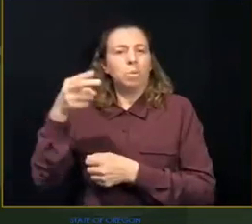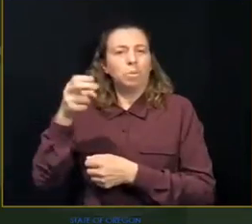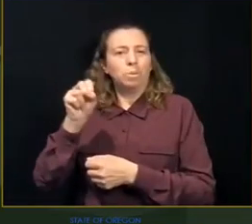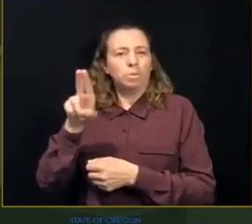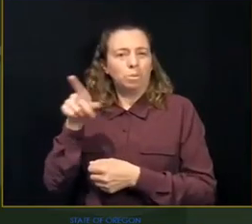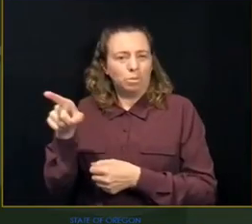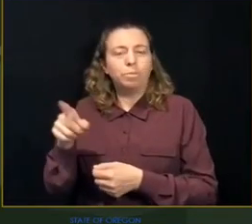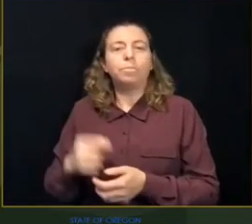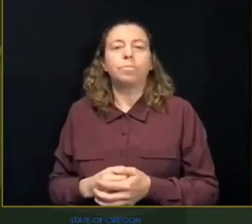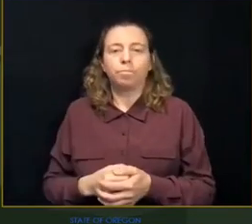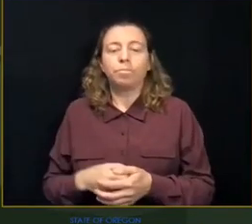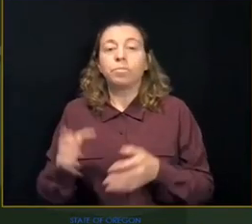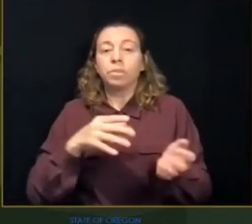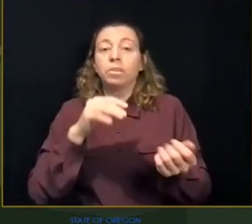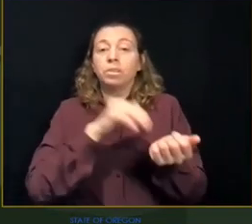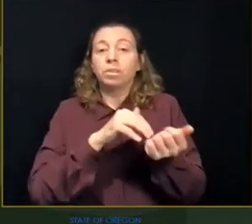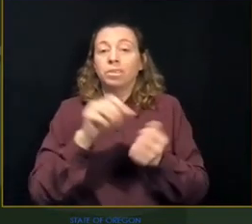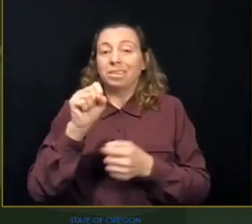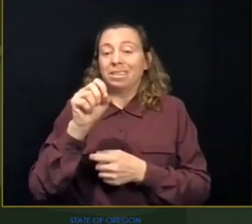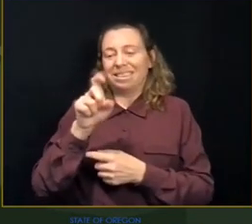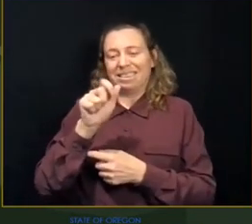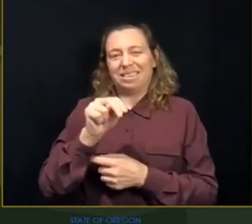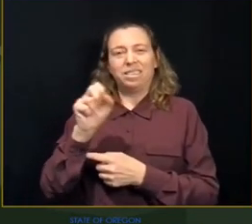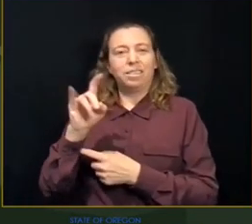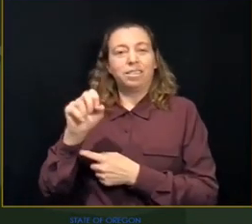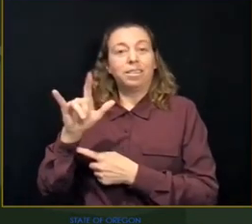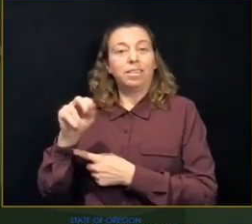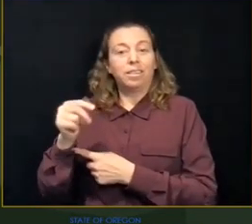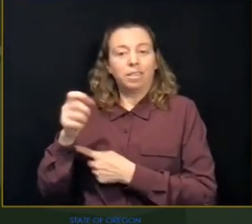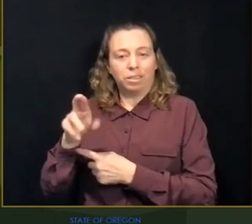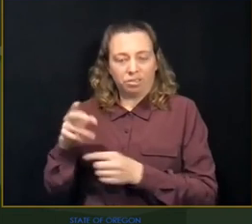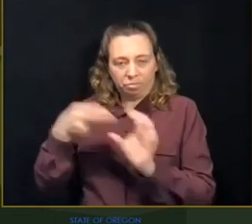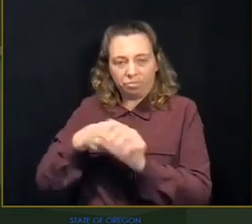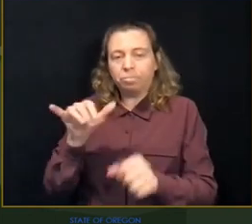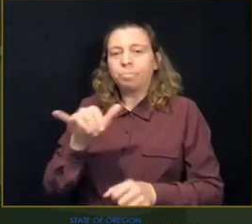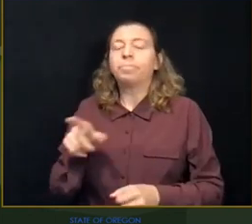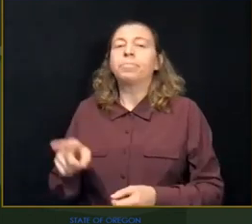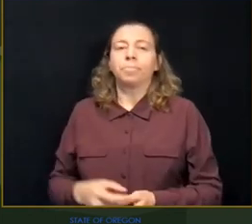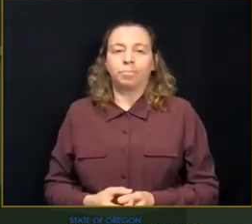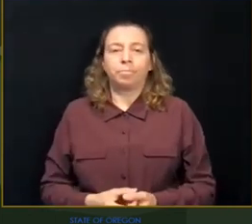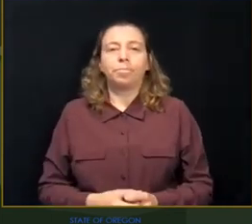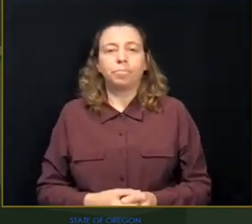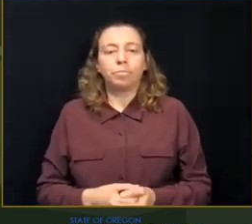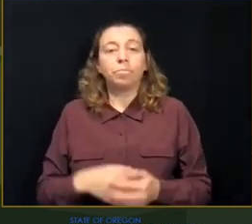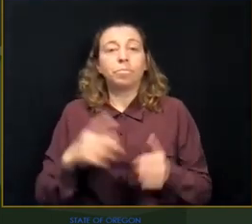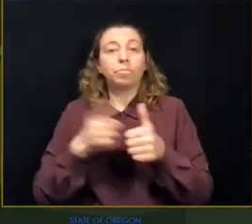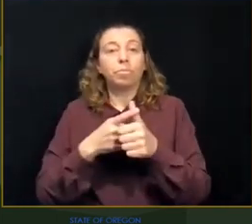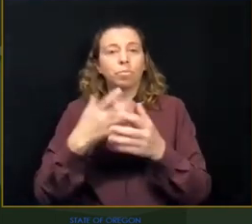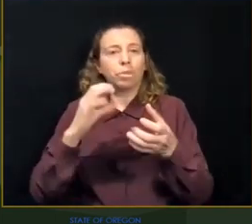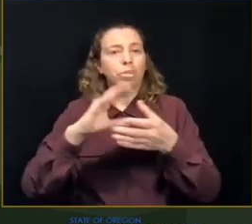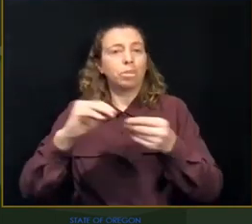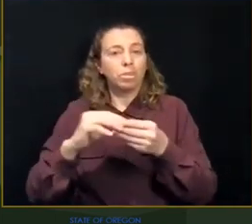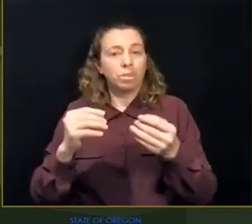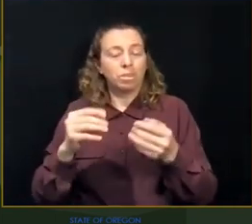I want to start with addressing the 15 counties that are entering extreme risk today. Moving any county into